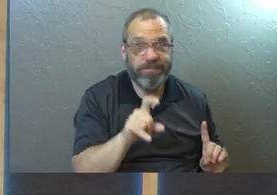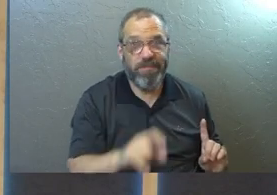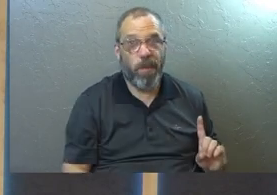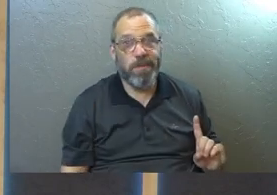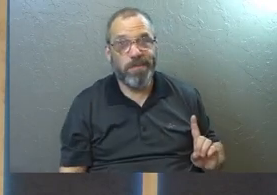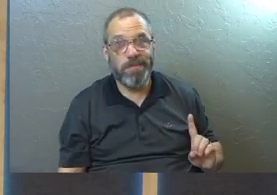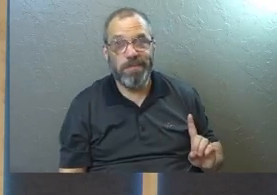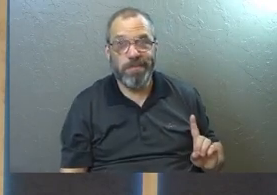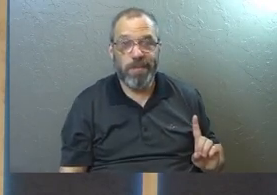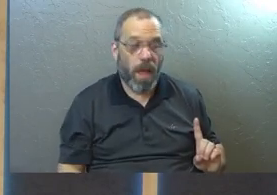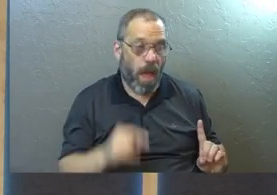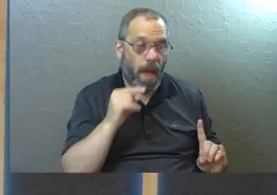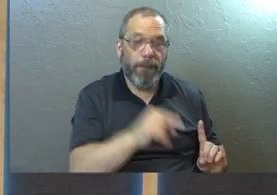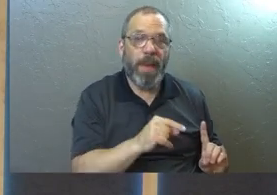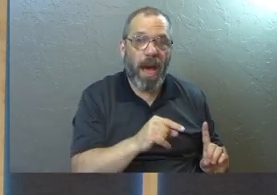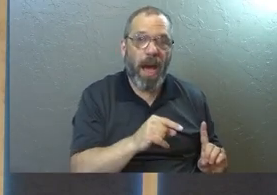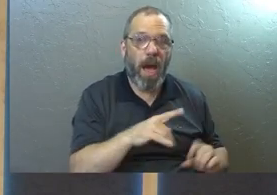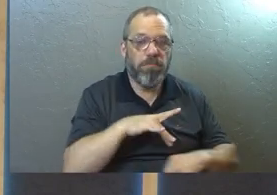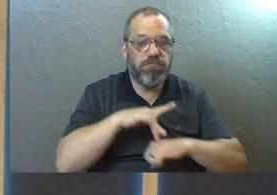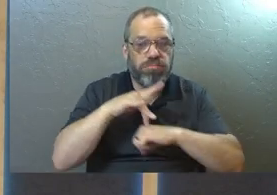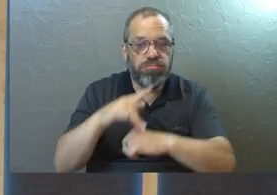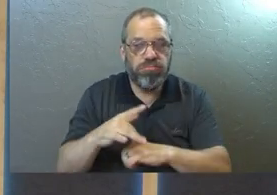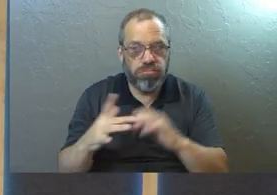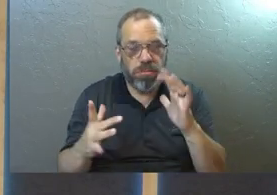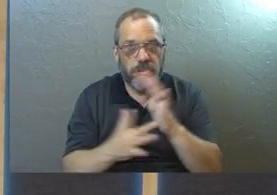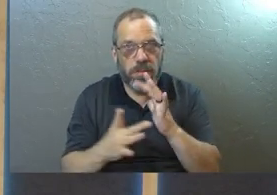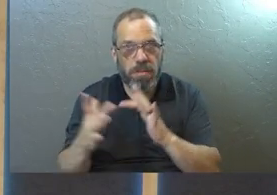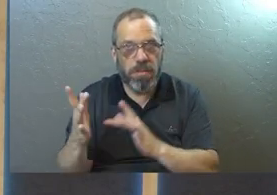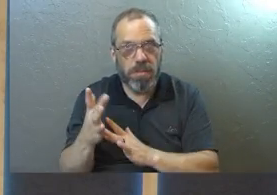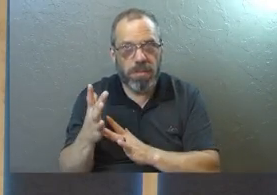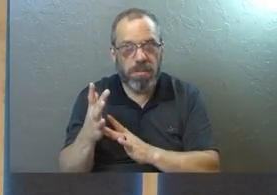moment, but she is preoccupied with Jesus.